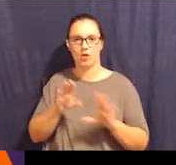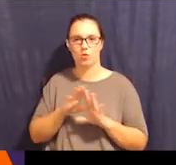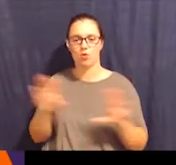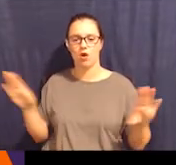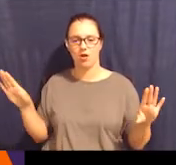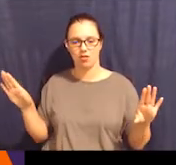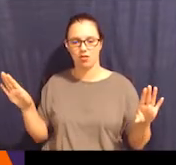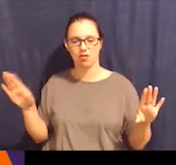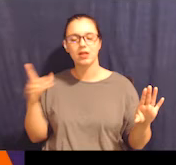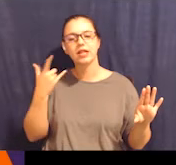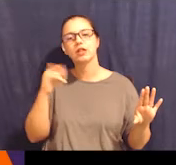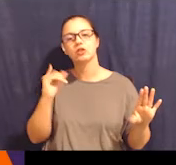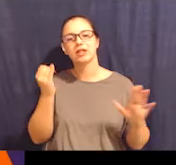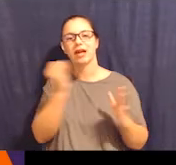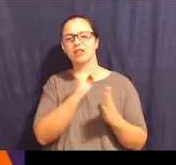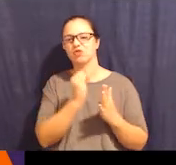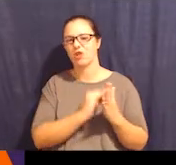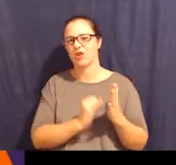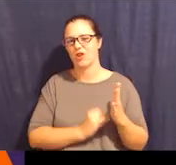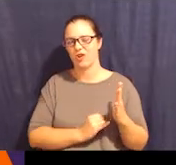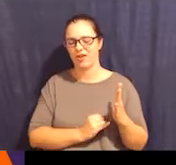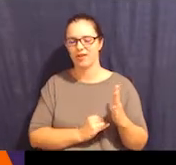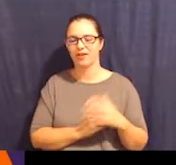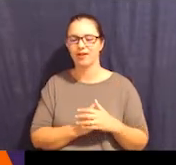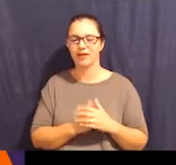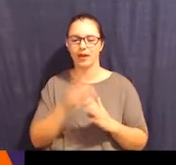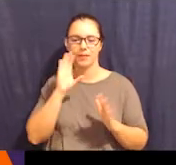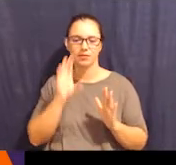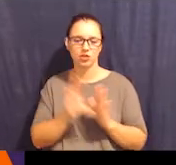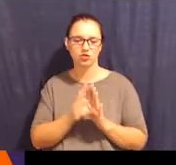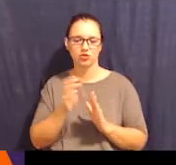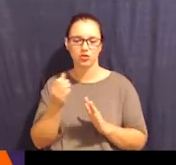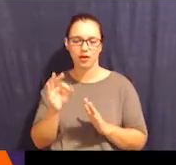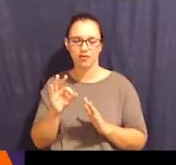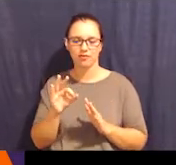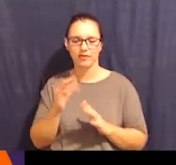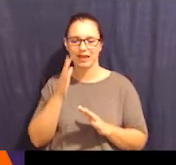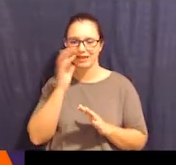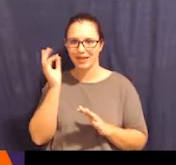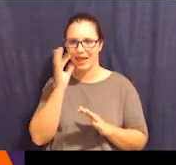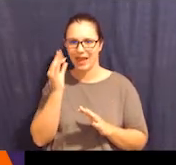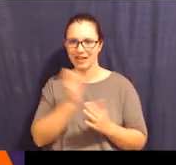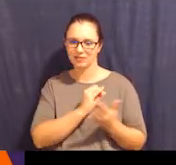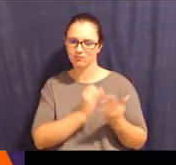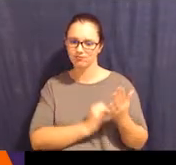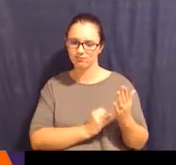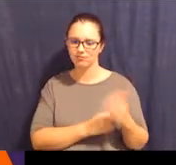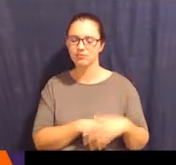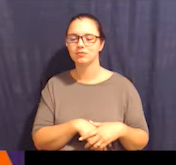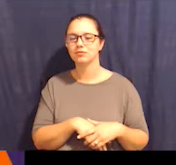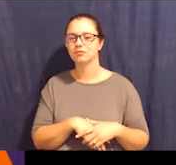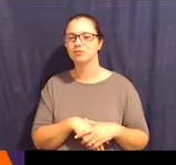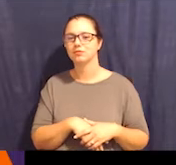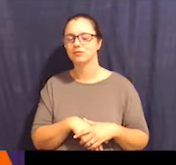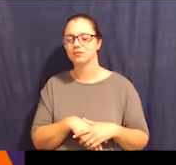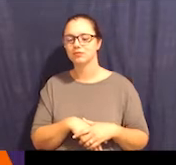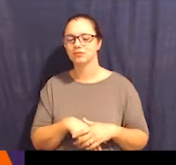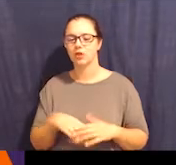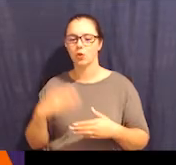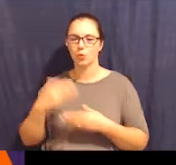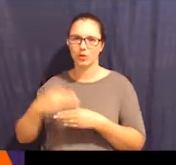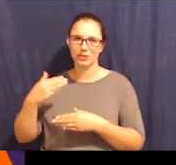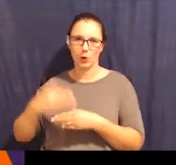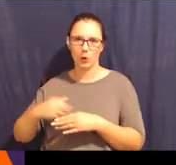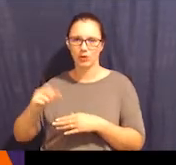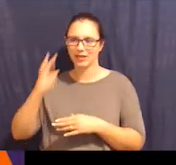white wall and it looks like doodles, right? Like a picture of a cat was doodled, a bright